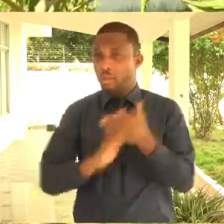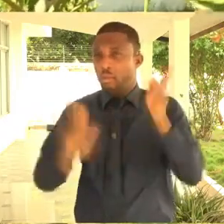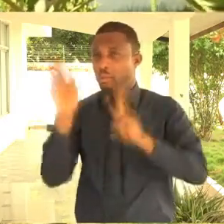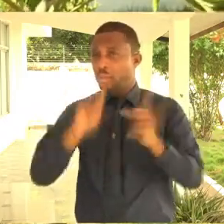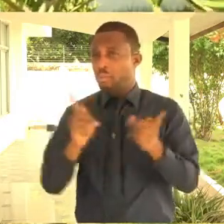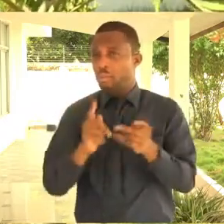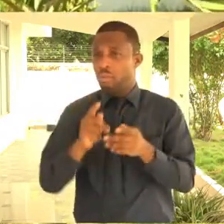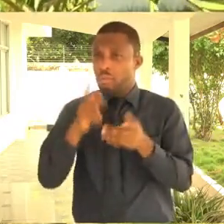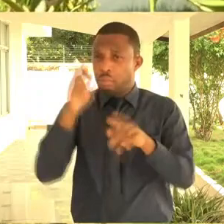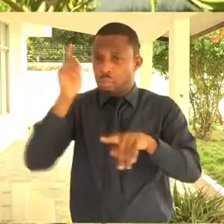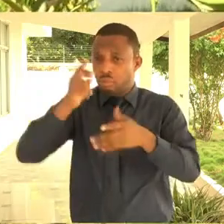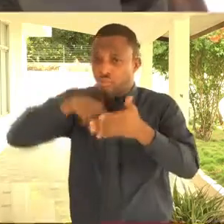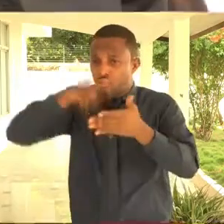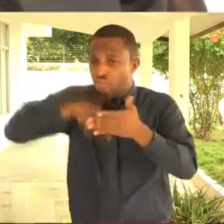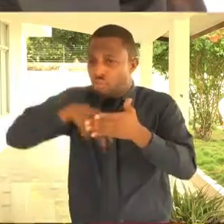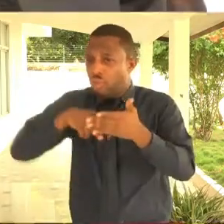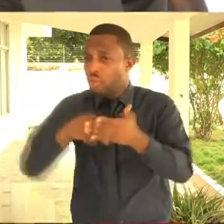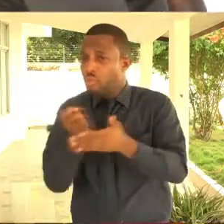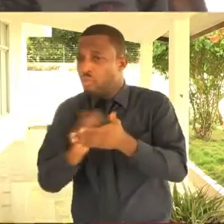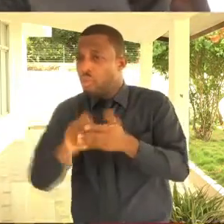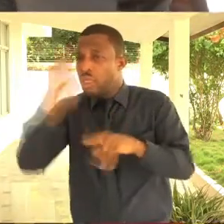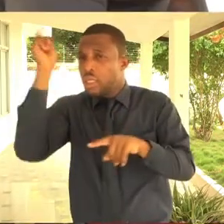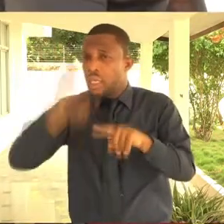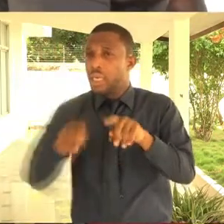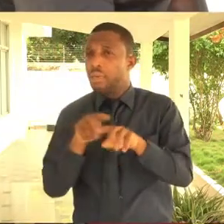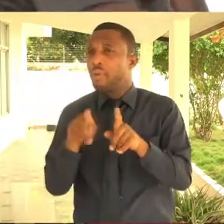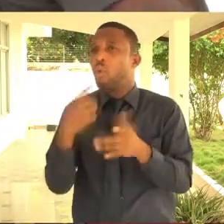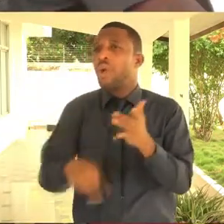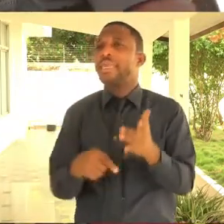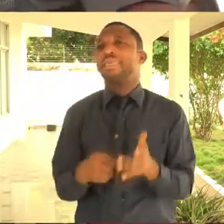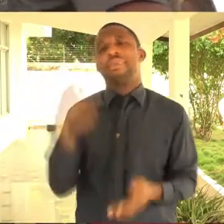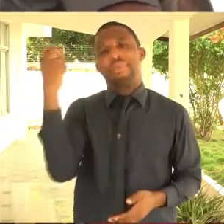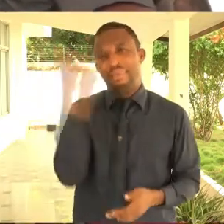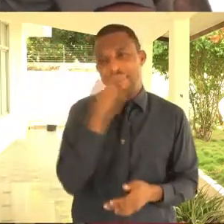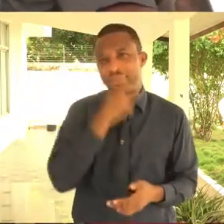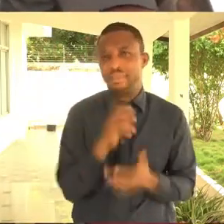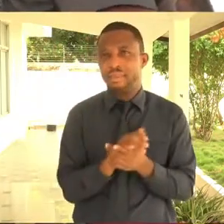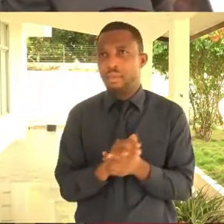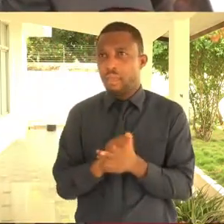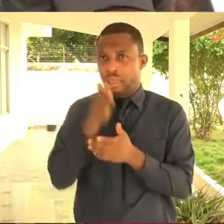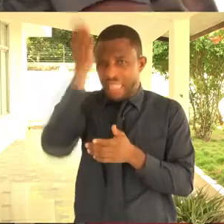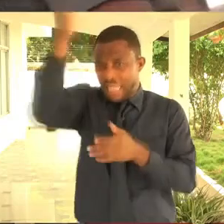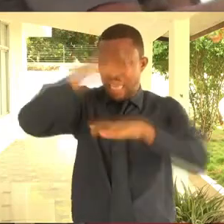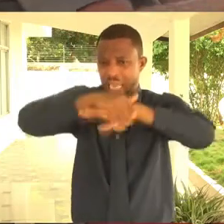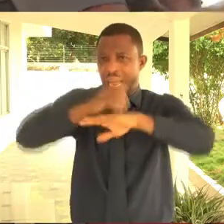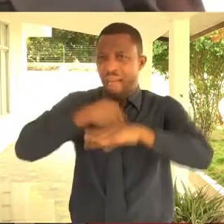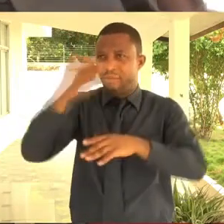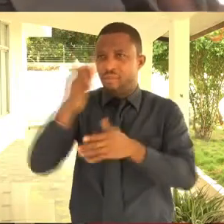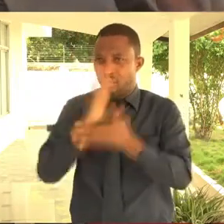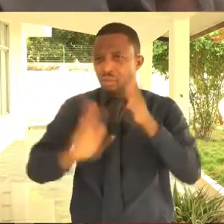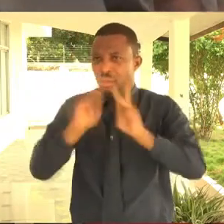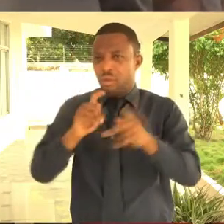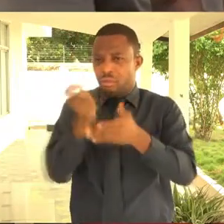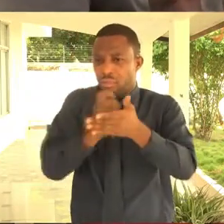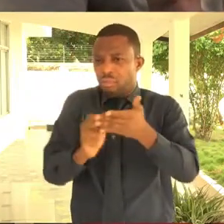and write. But they speak English. They can't read and write. But they speak English. How is that? That is the